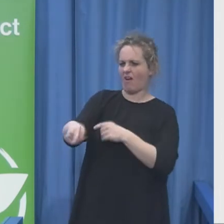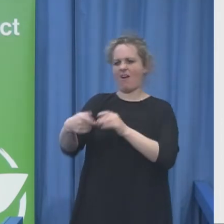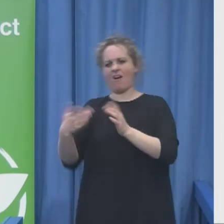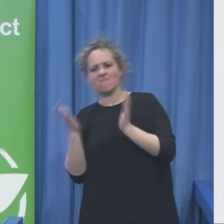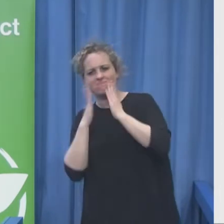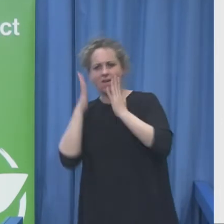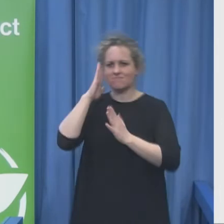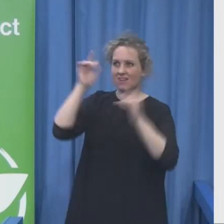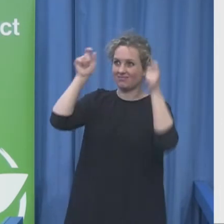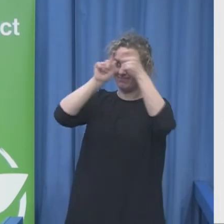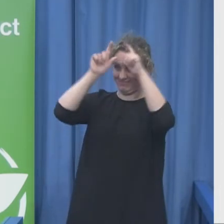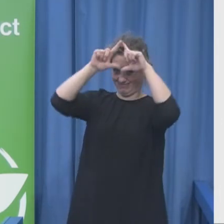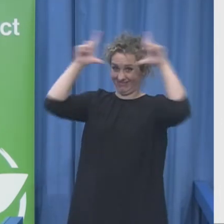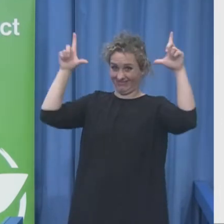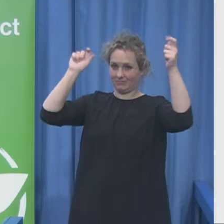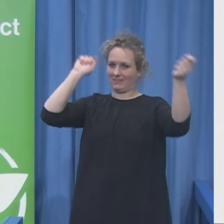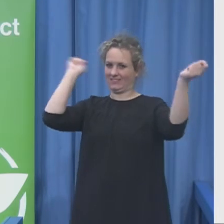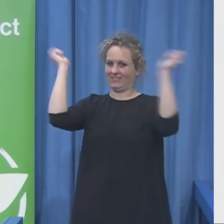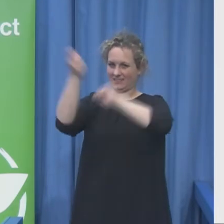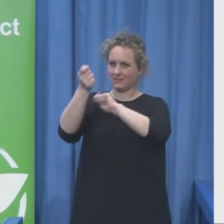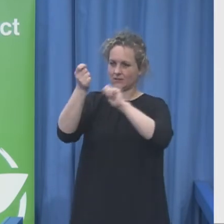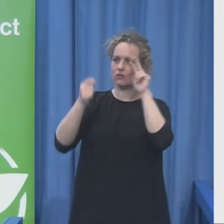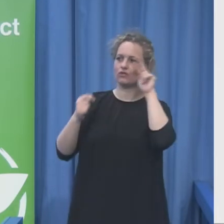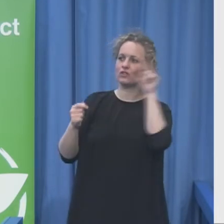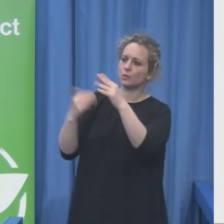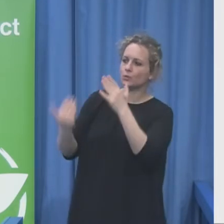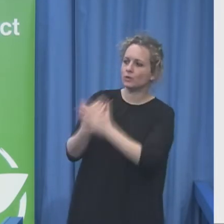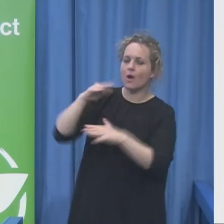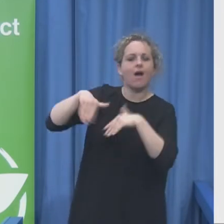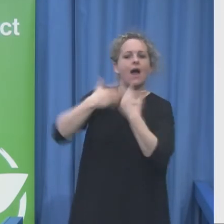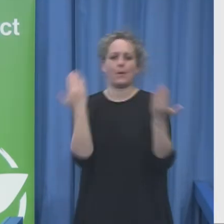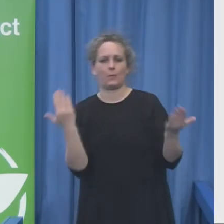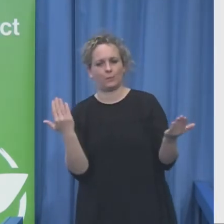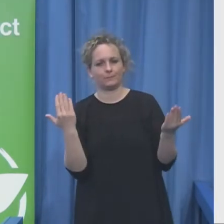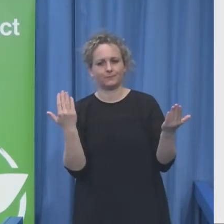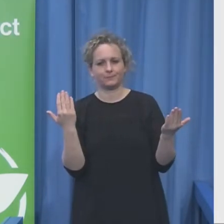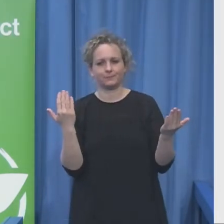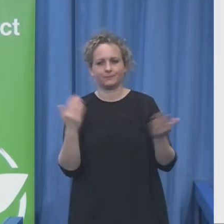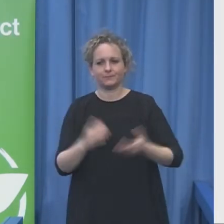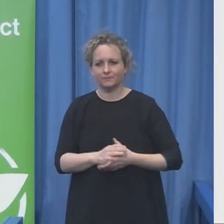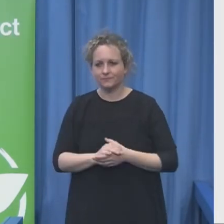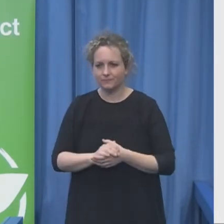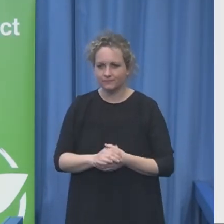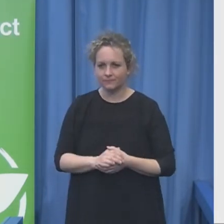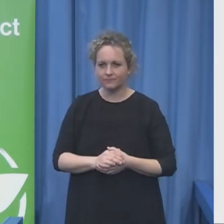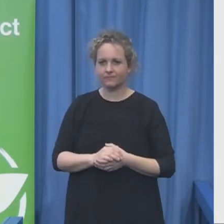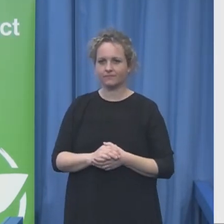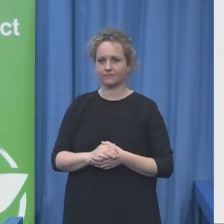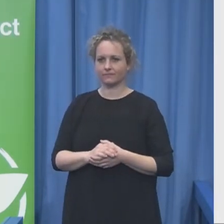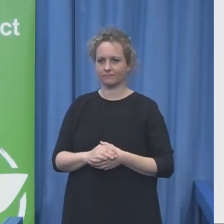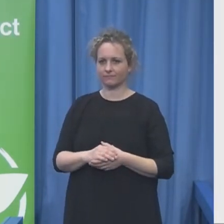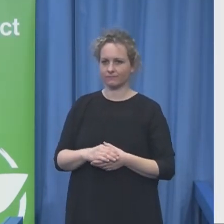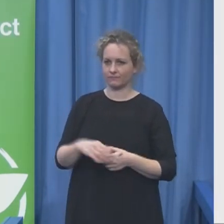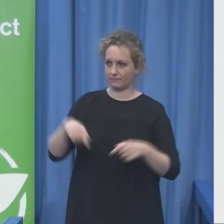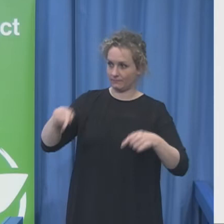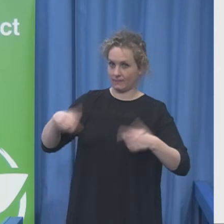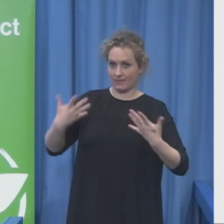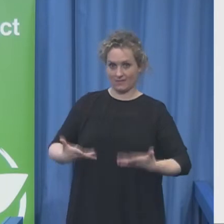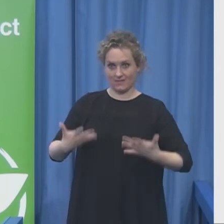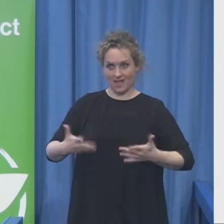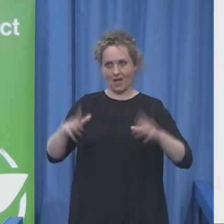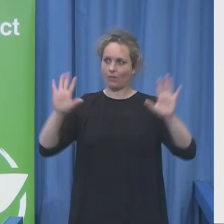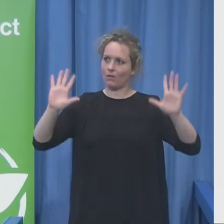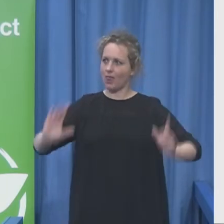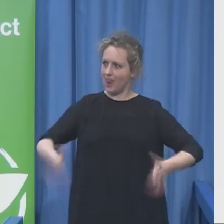So it was called a live show. So we have live people here on stage with their summaries and with their